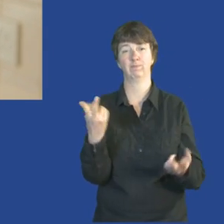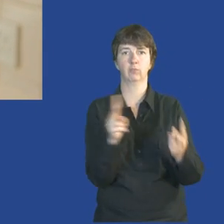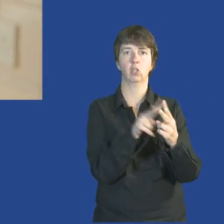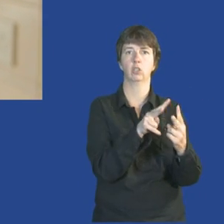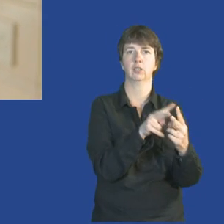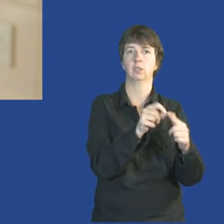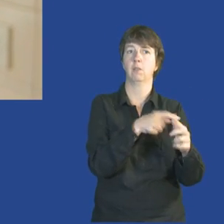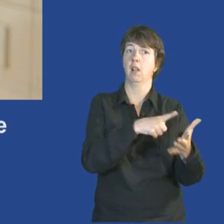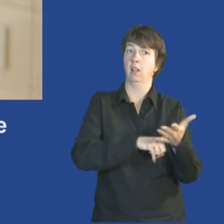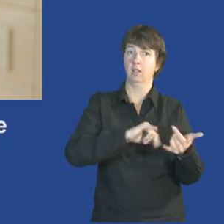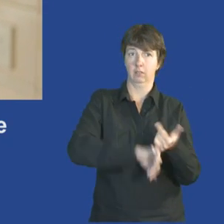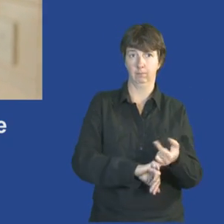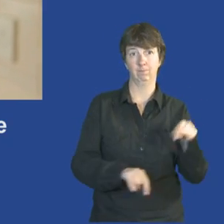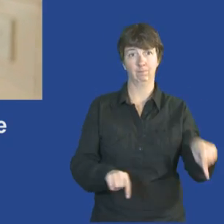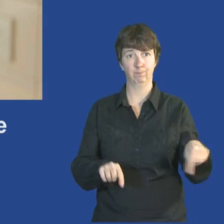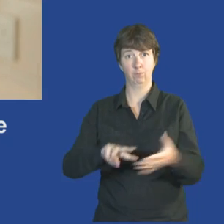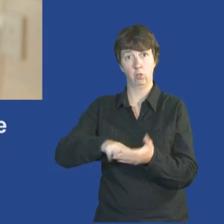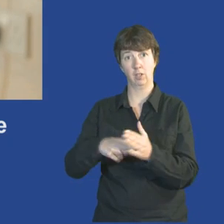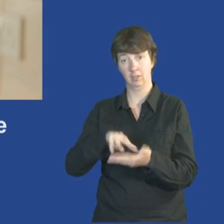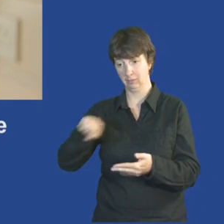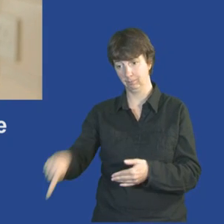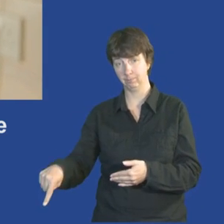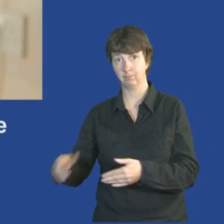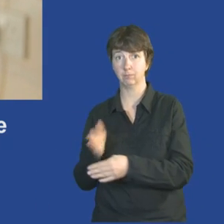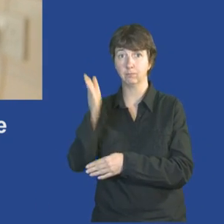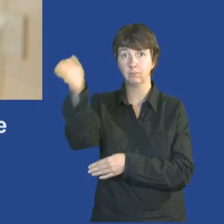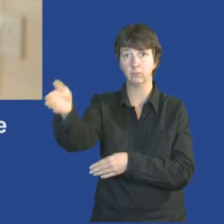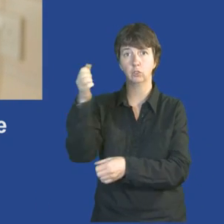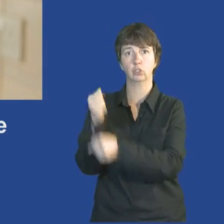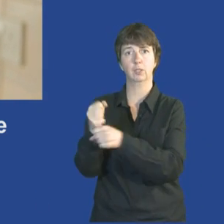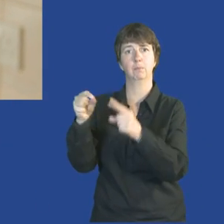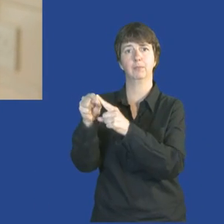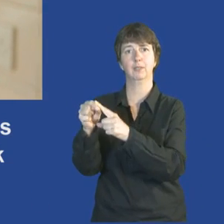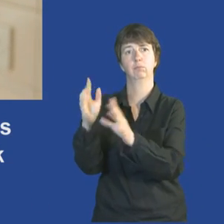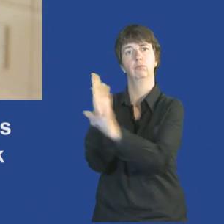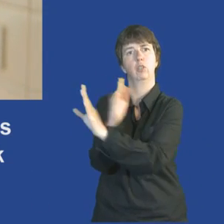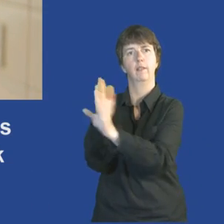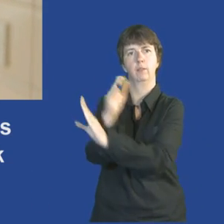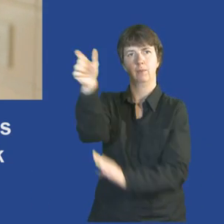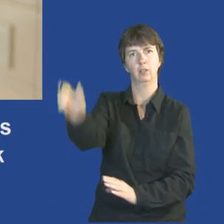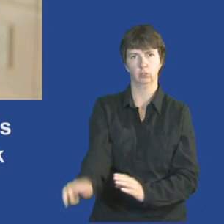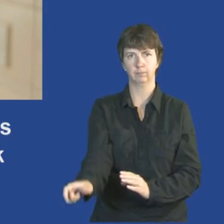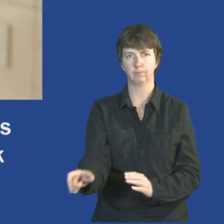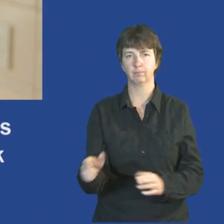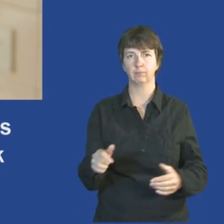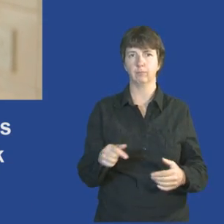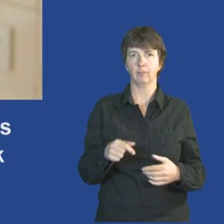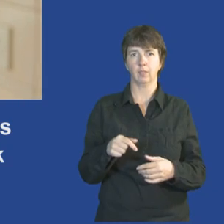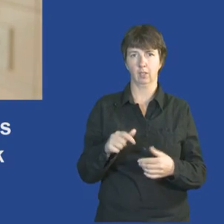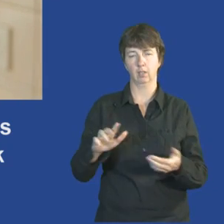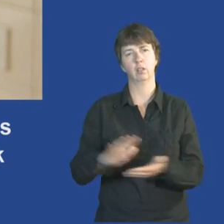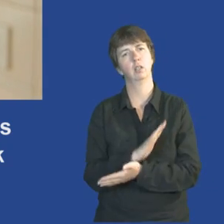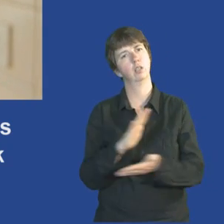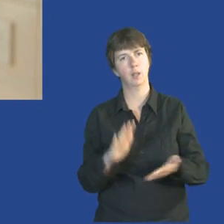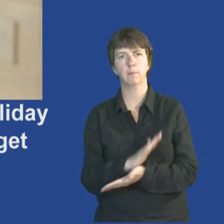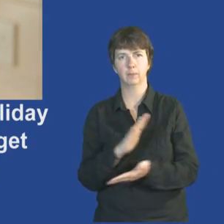PALS. PALS organised for him to see a GP as a private patient. The end result was that he was pleased with the overall